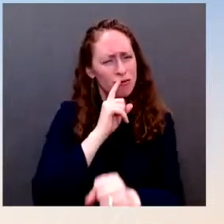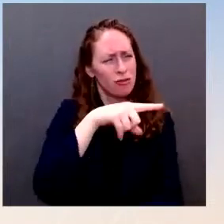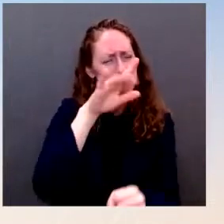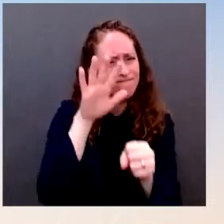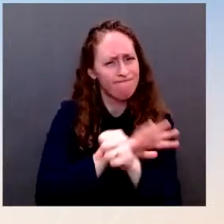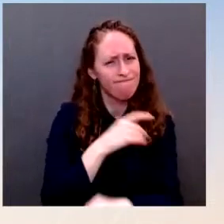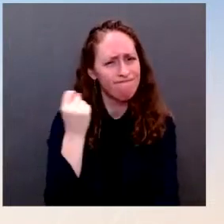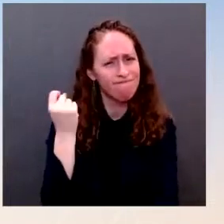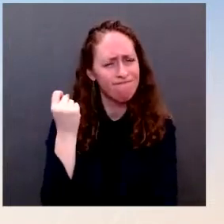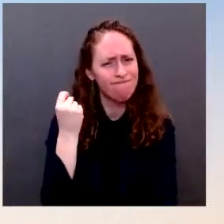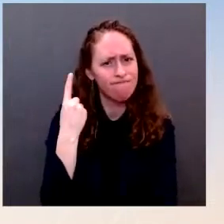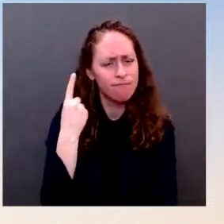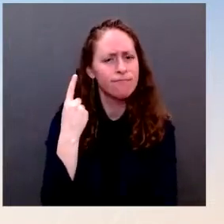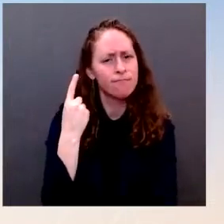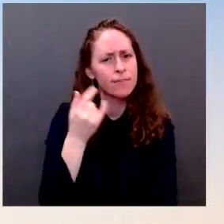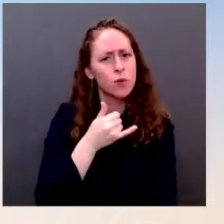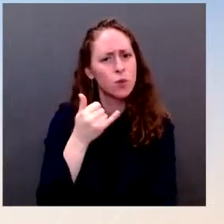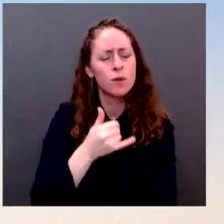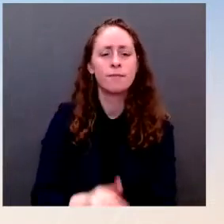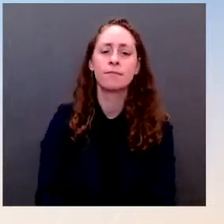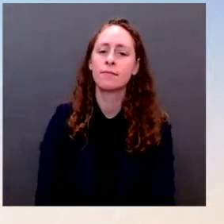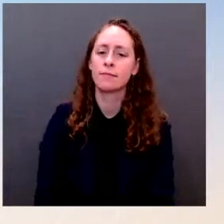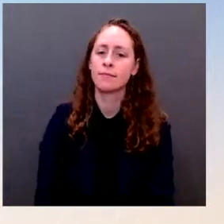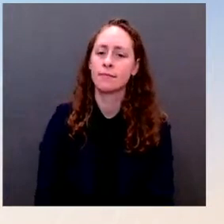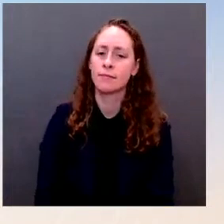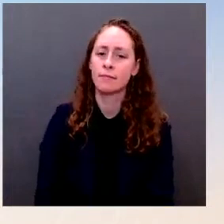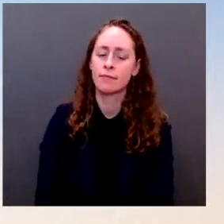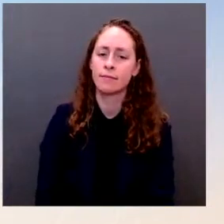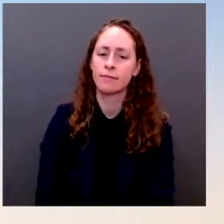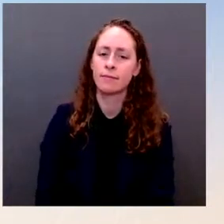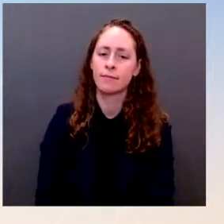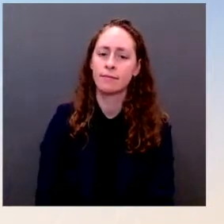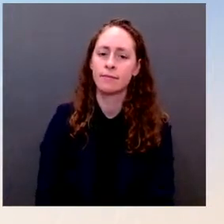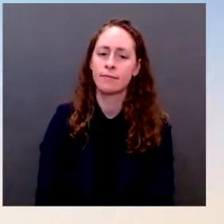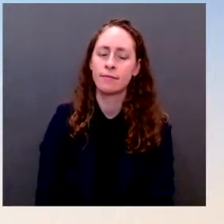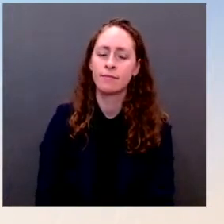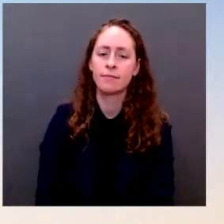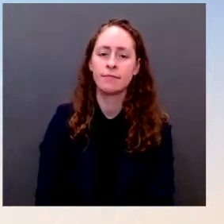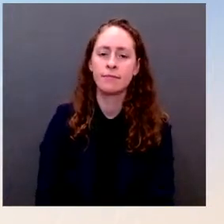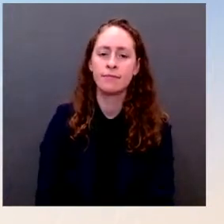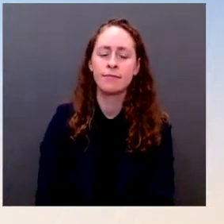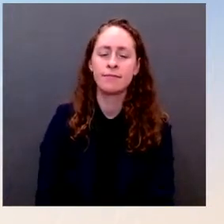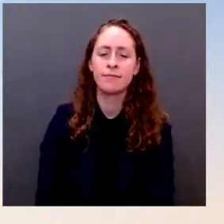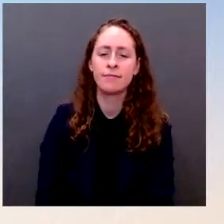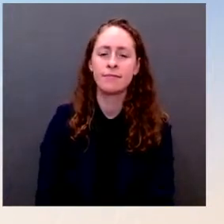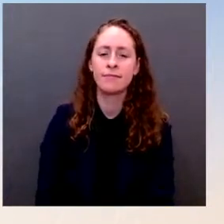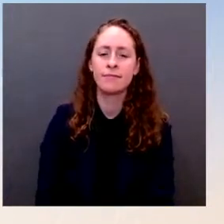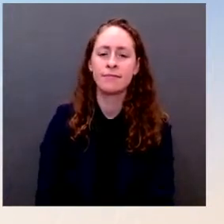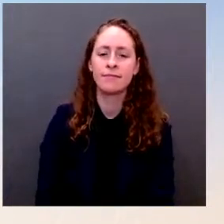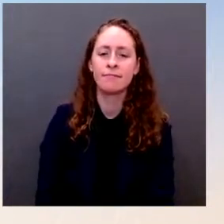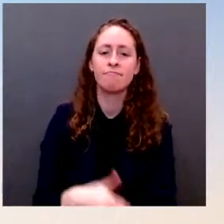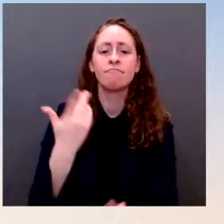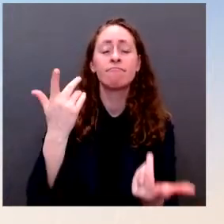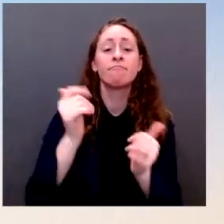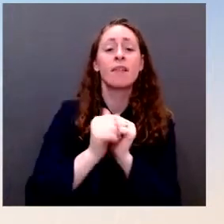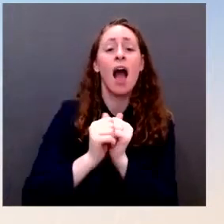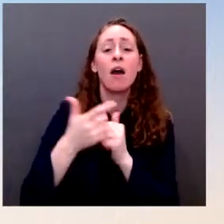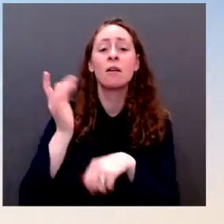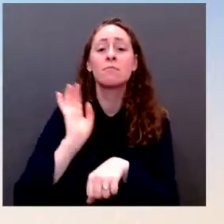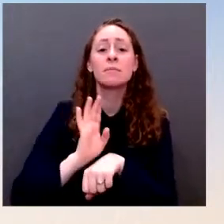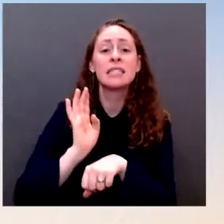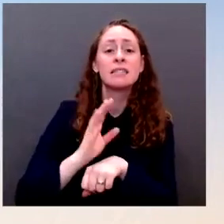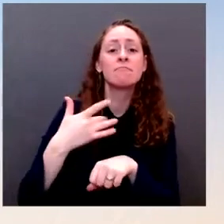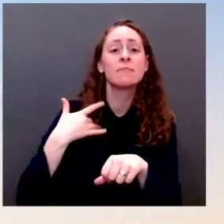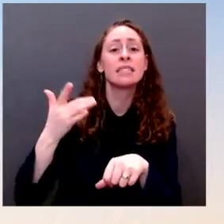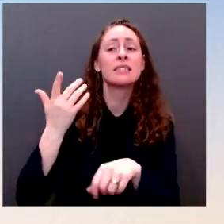of the world still come from the West. And so, there is an enormous amount of power we have as we work to continue to strengthen